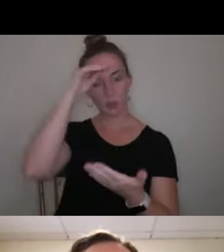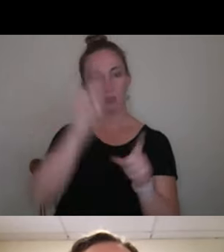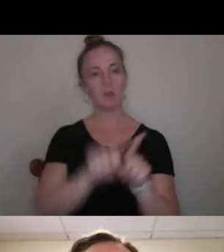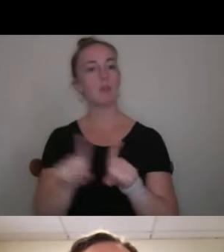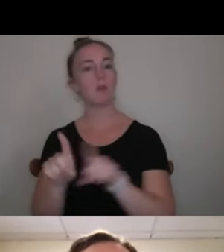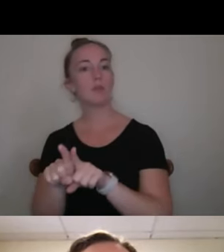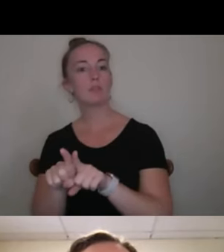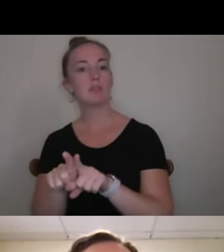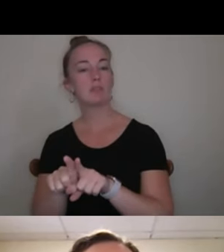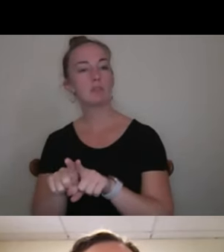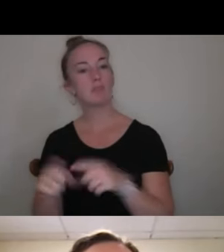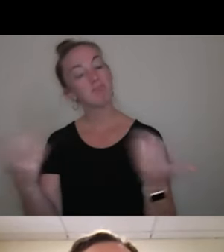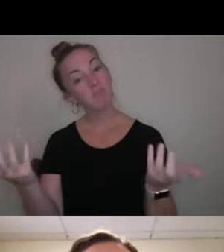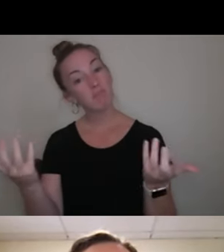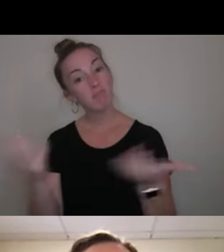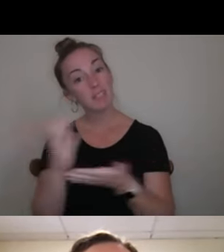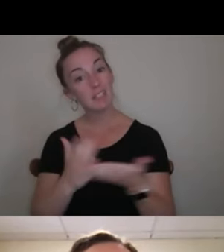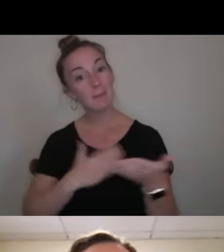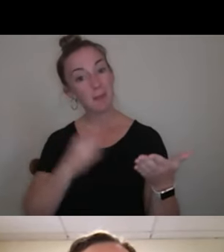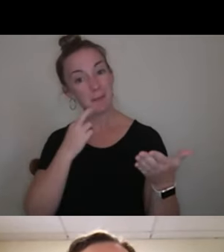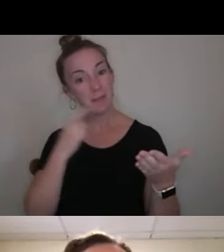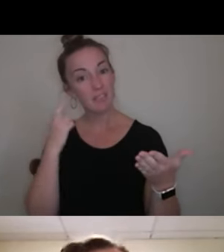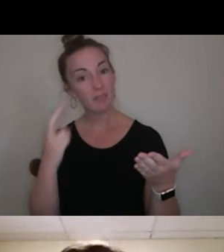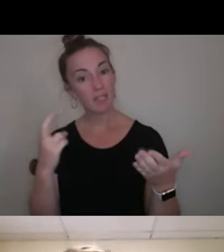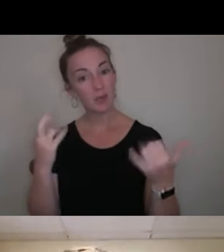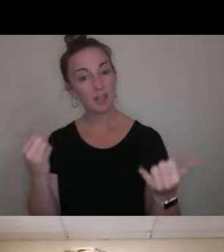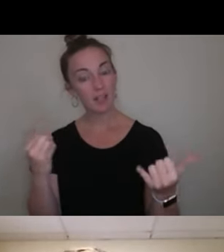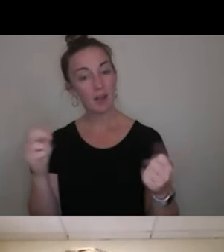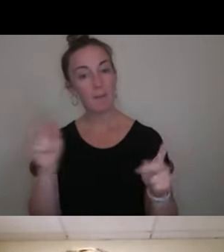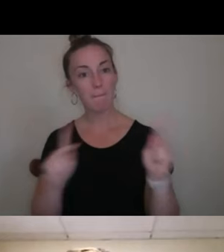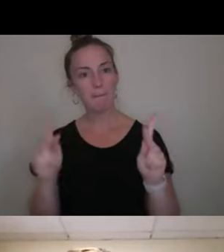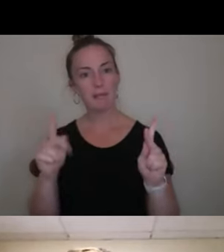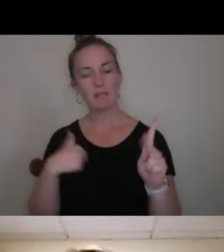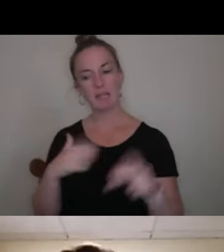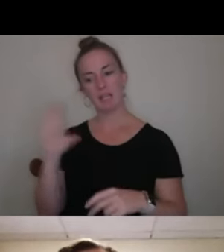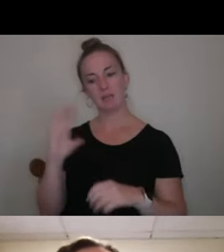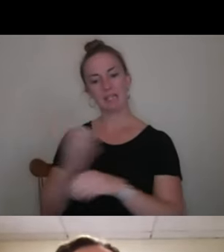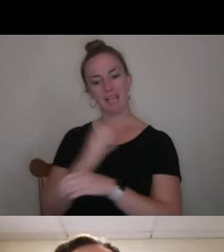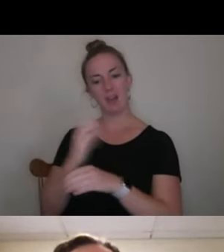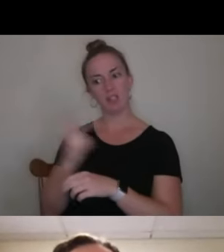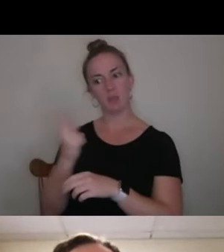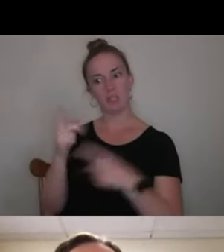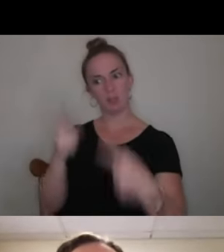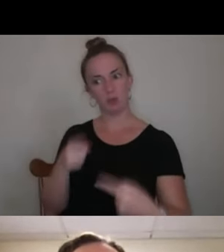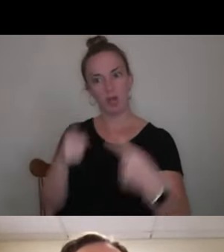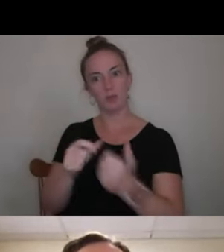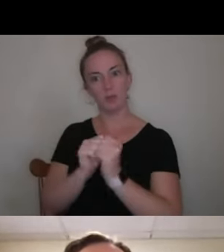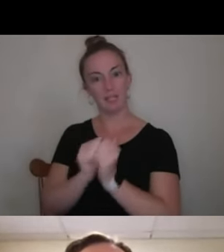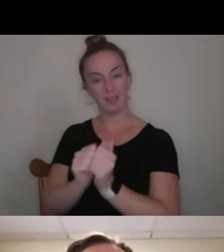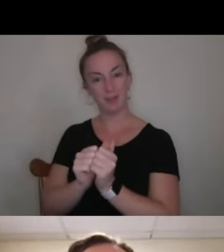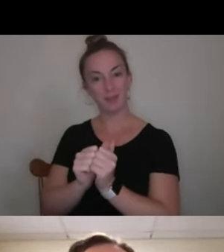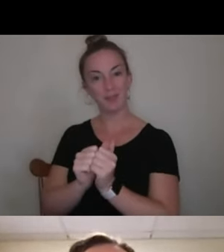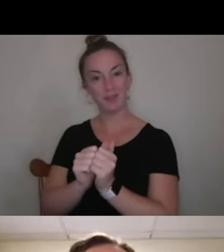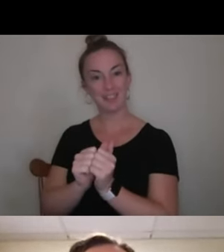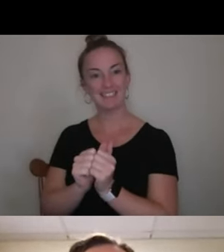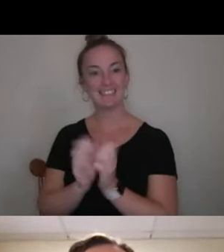you kind of some of my best friends right now are people that I struggled in calculus with and in classes.